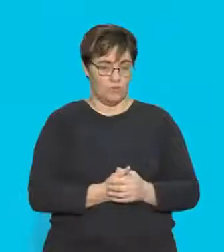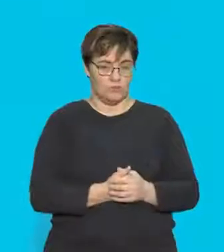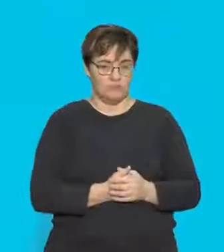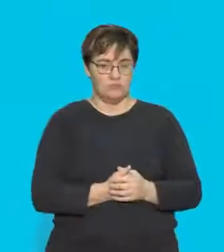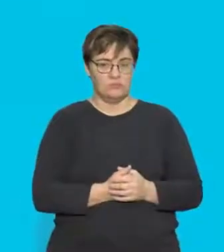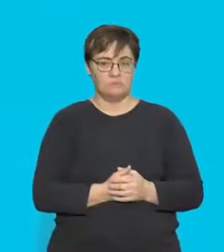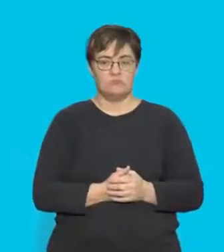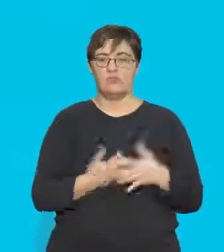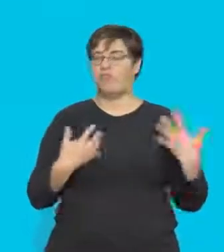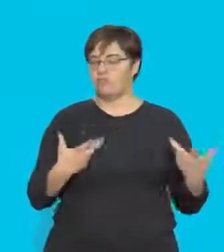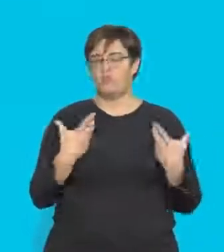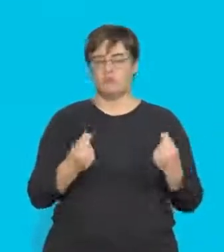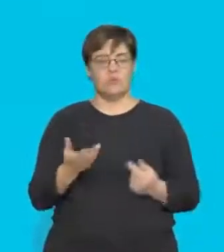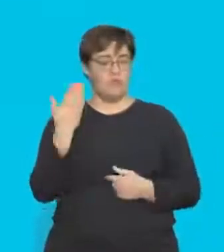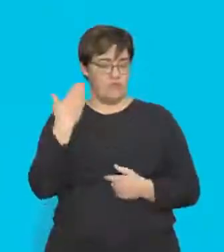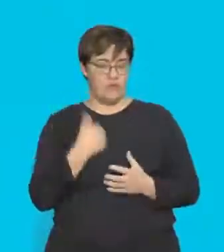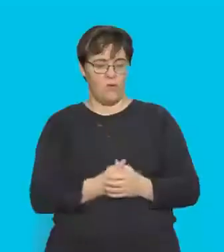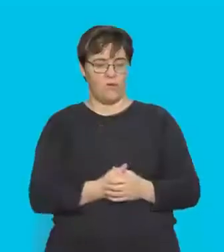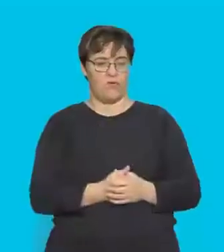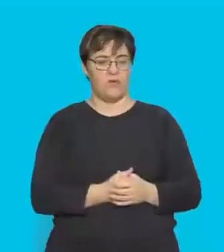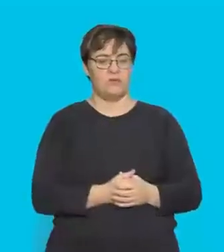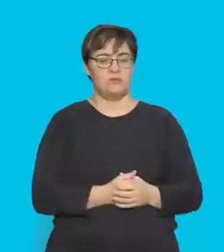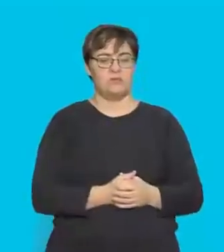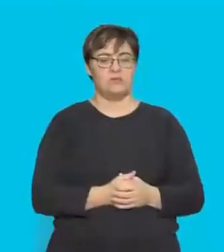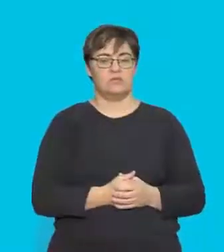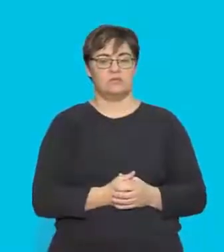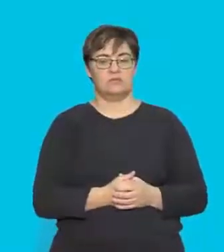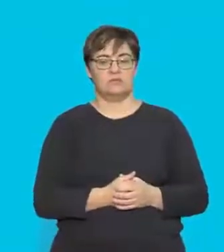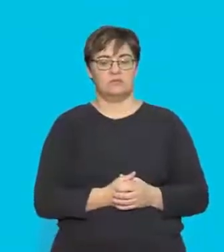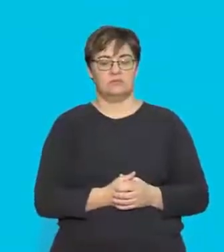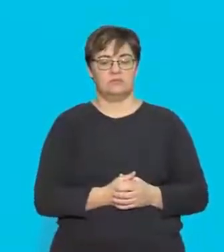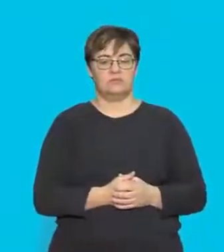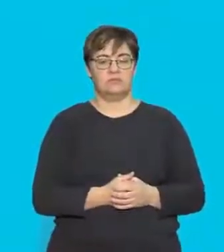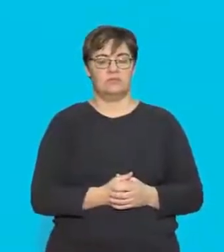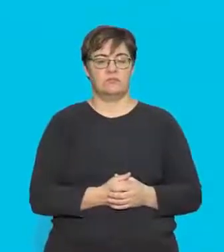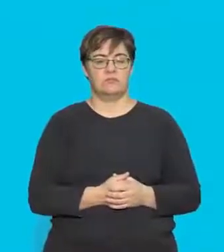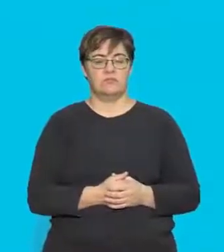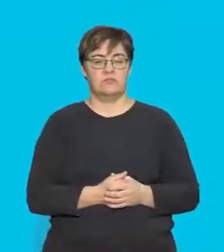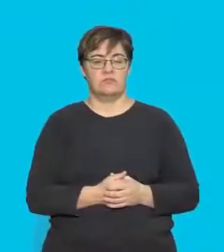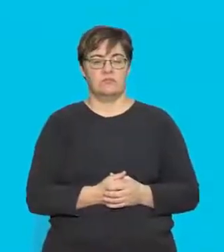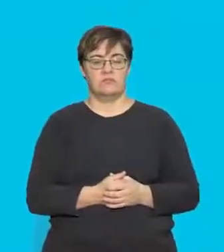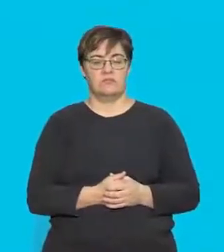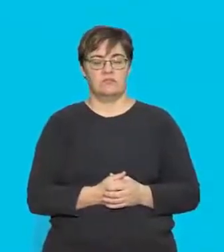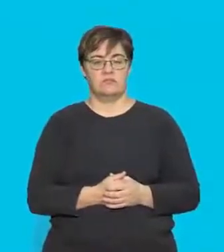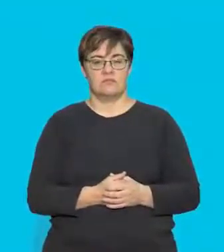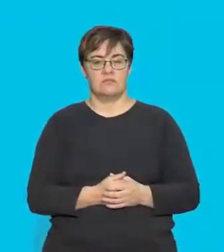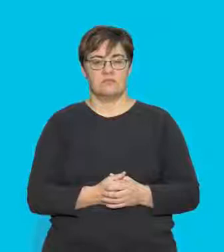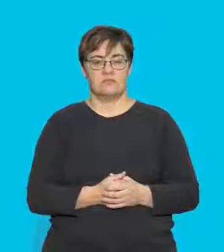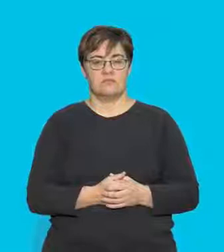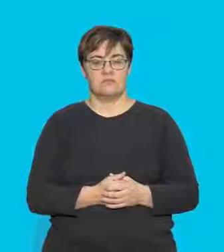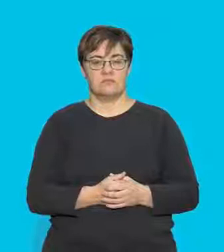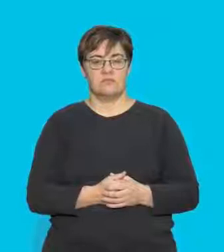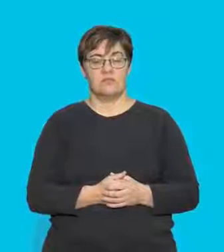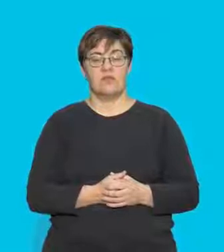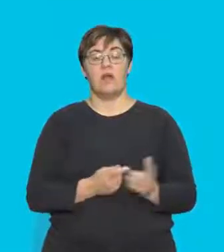We've done it very quickly earlier on, but let's just do it in a little bit more detail. First thing, we're going to recognize that